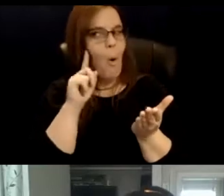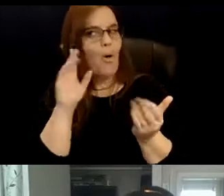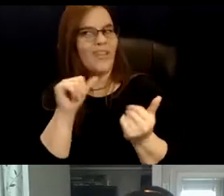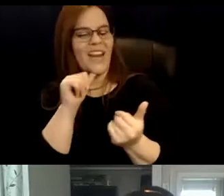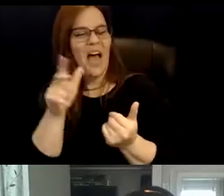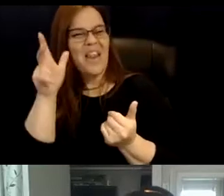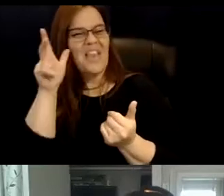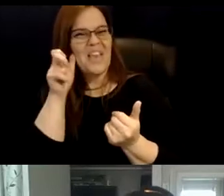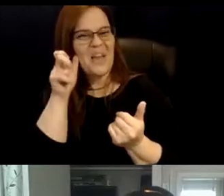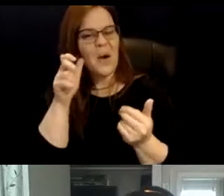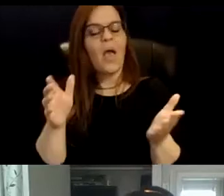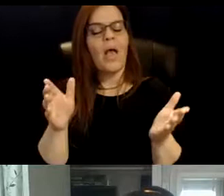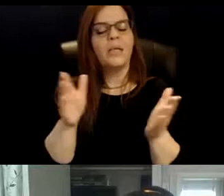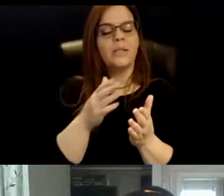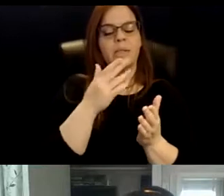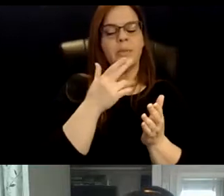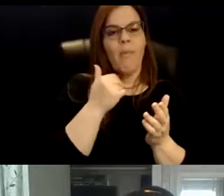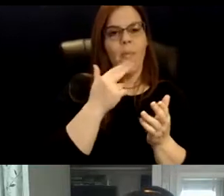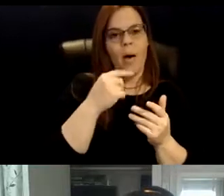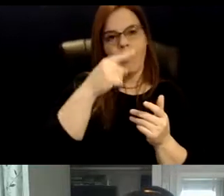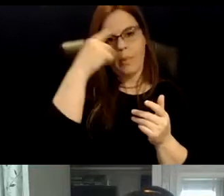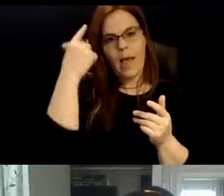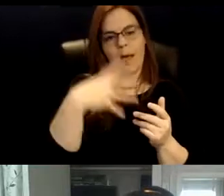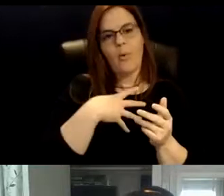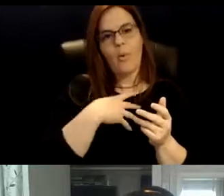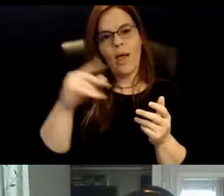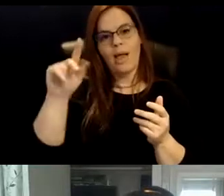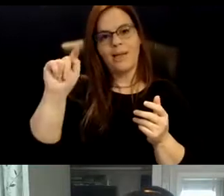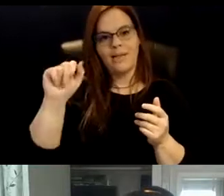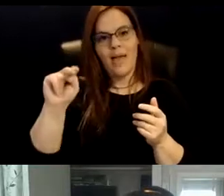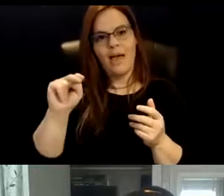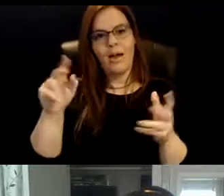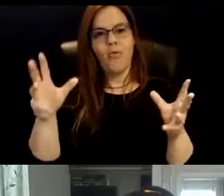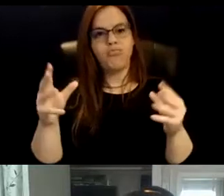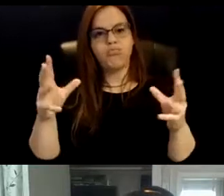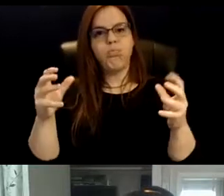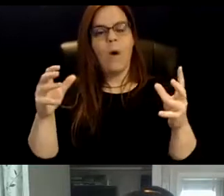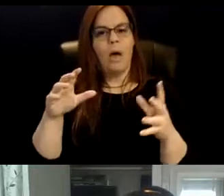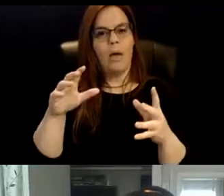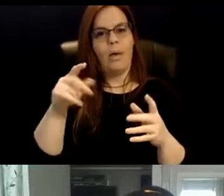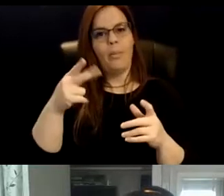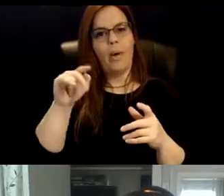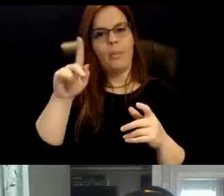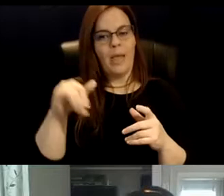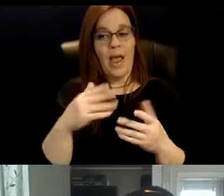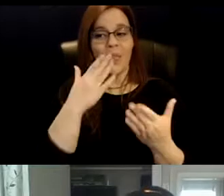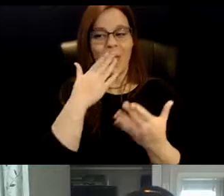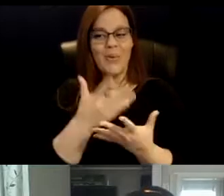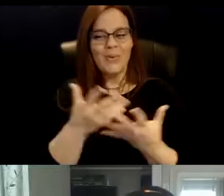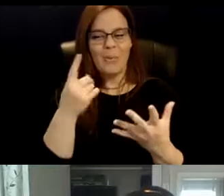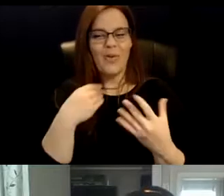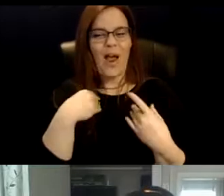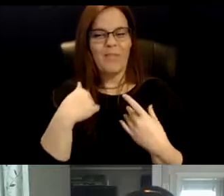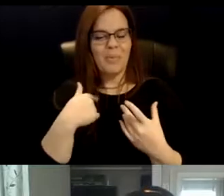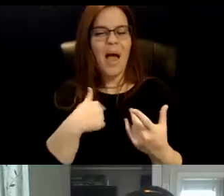small black, white, and tan fluffy puppy. Thank you so much for having me. I'm super